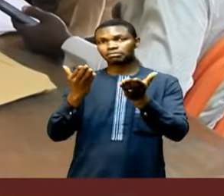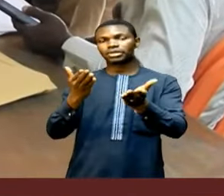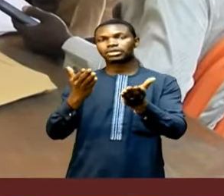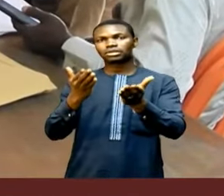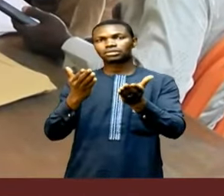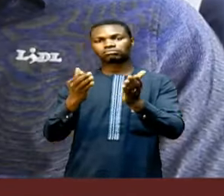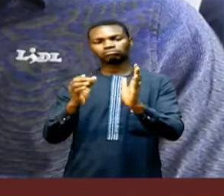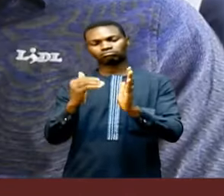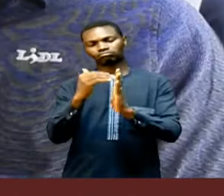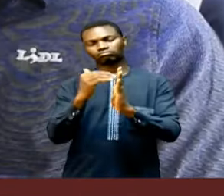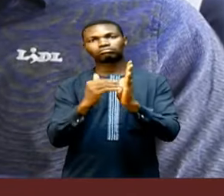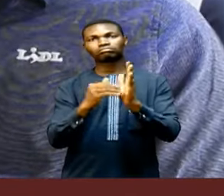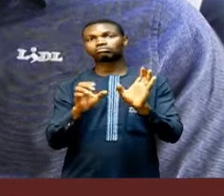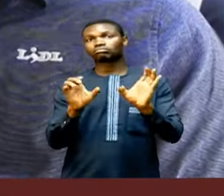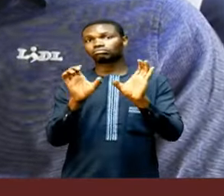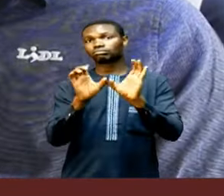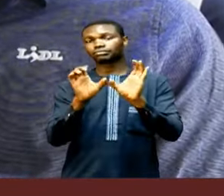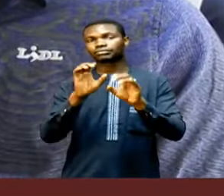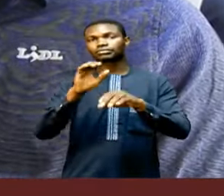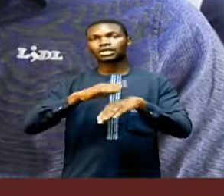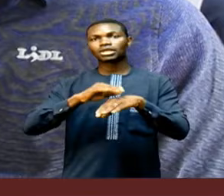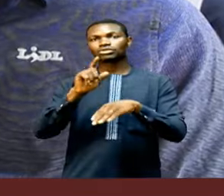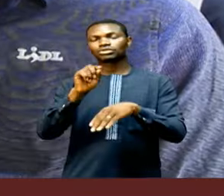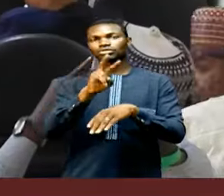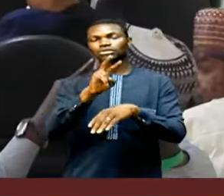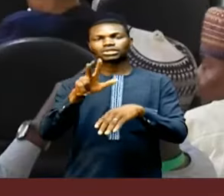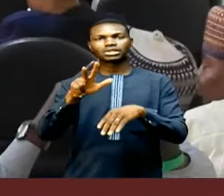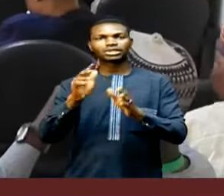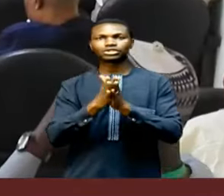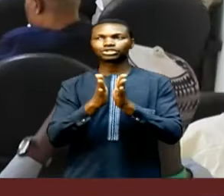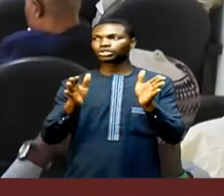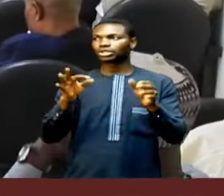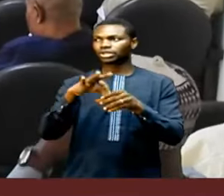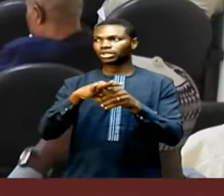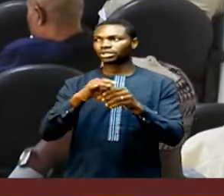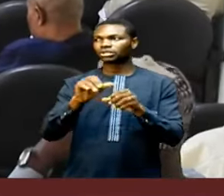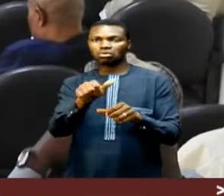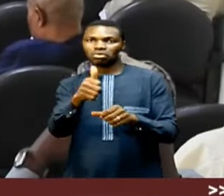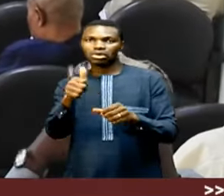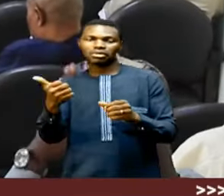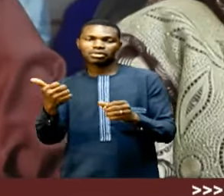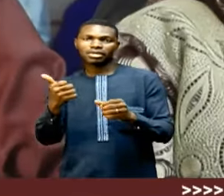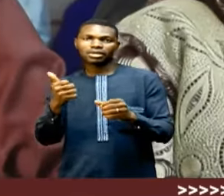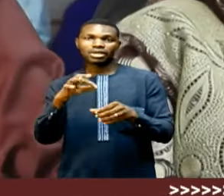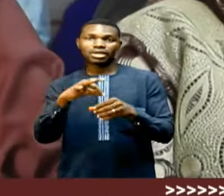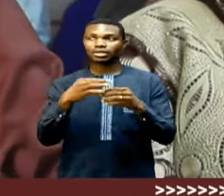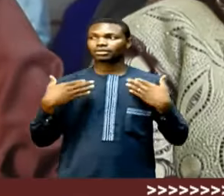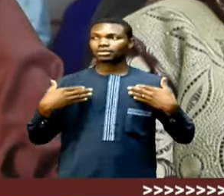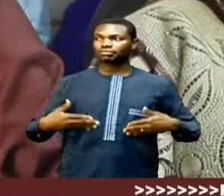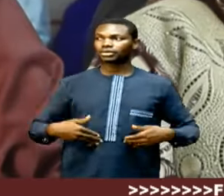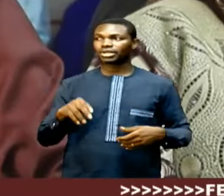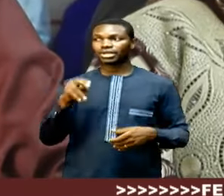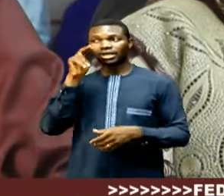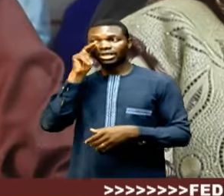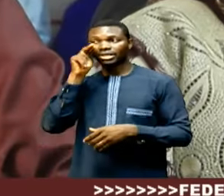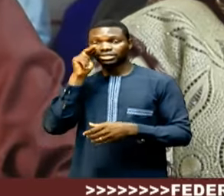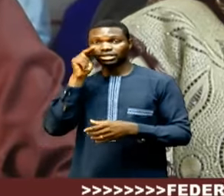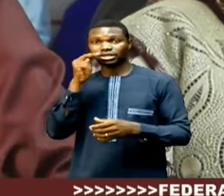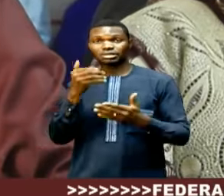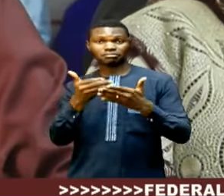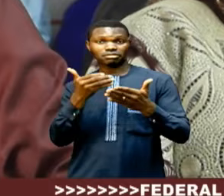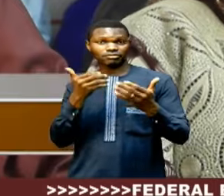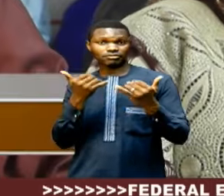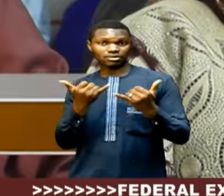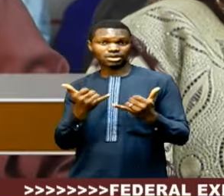in the 2023 January election and other details as requested by the Electoral Body. Nigerians, before now,